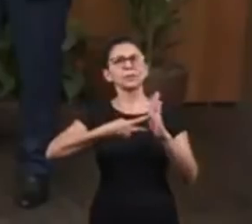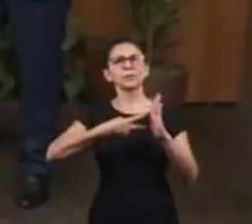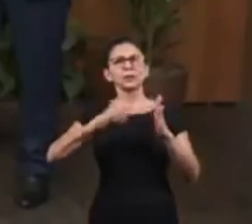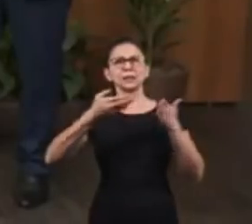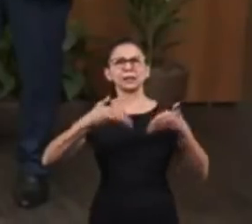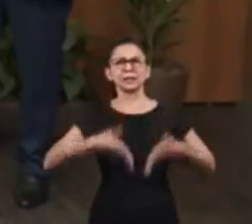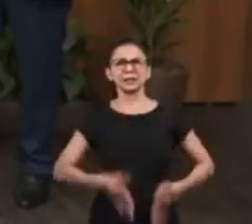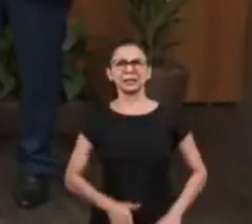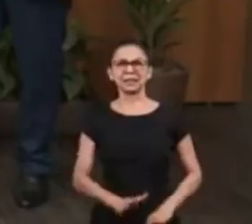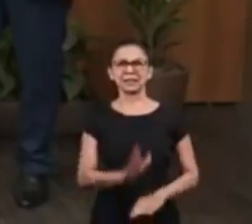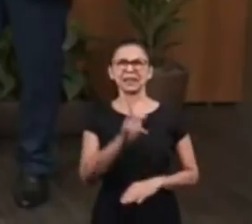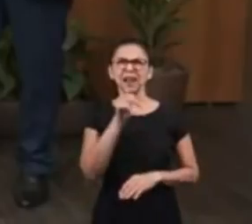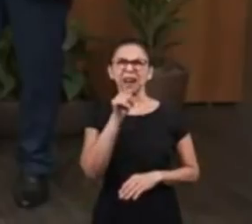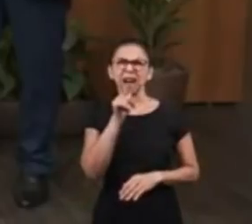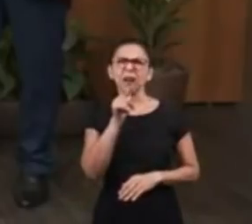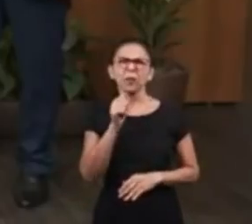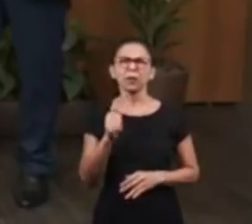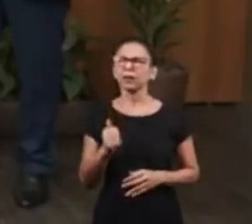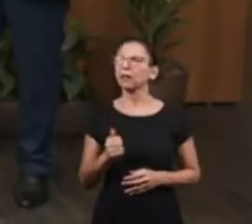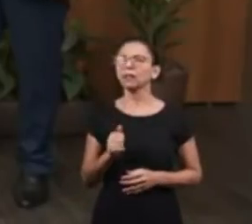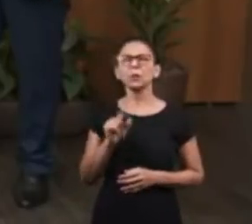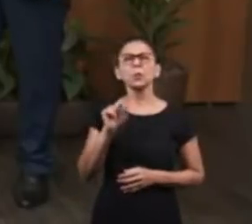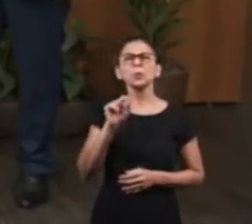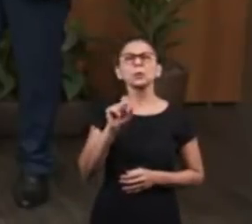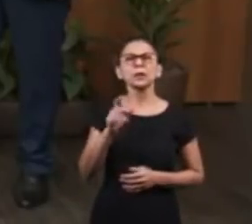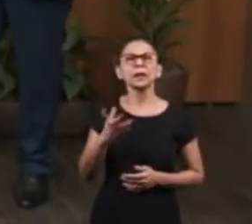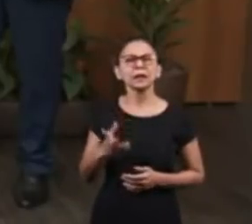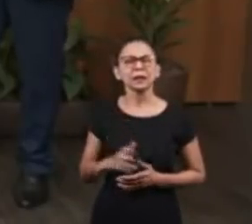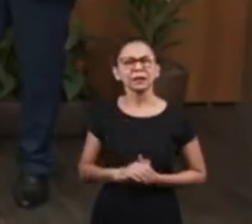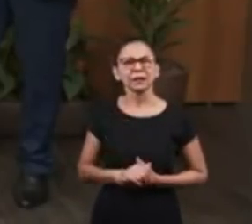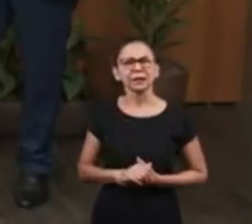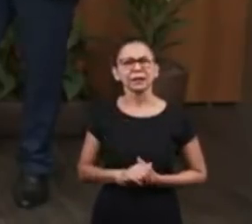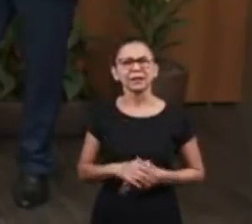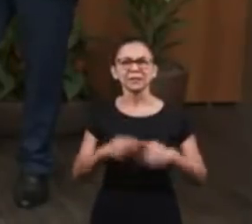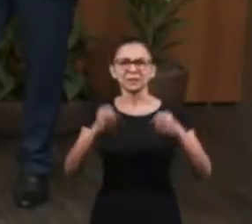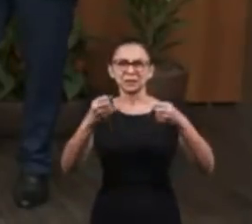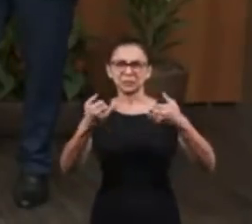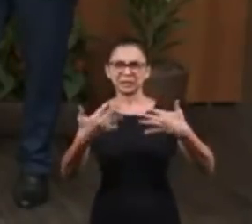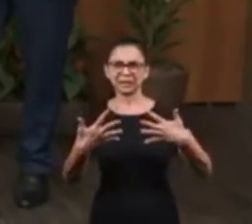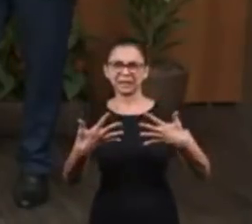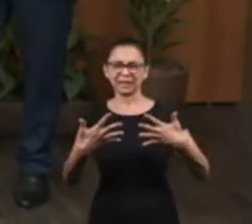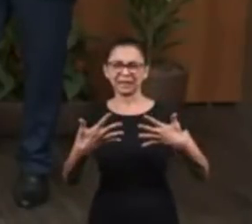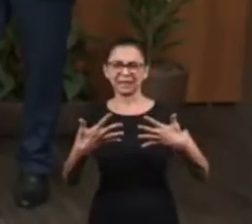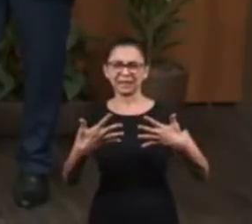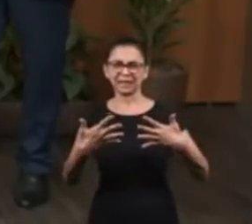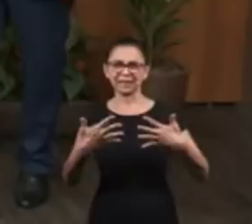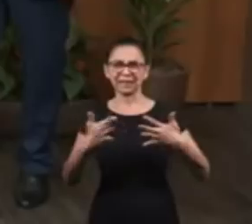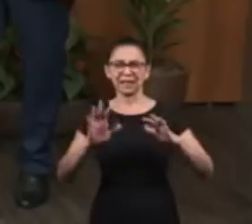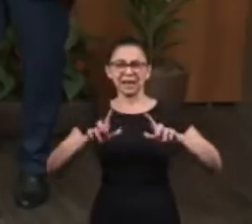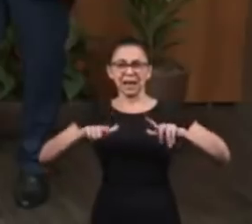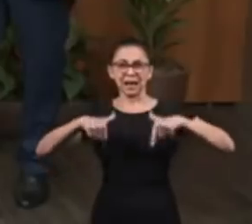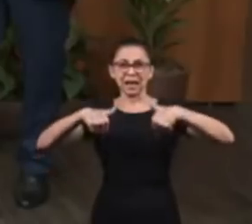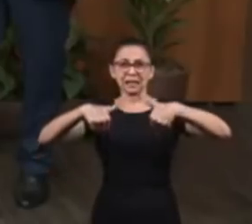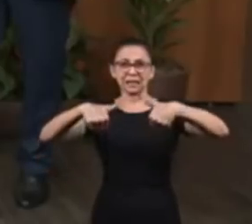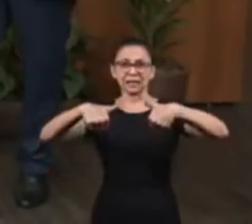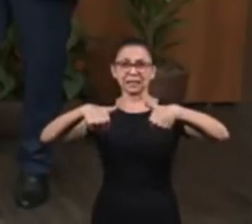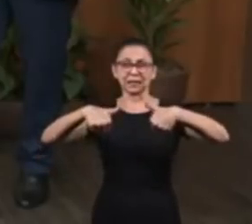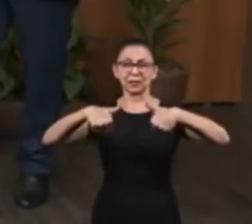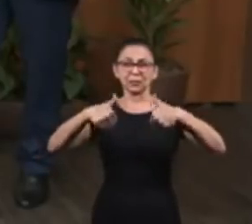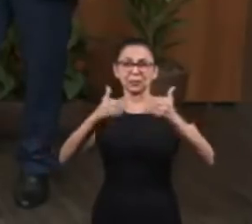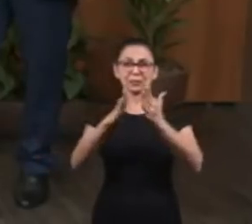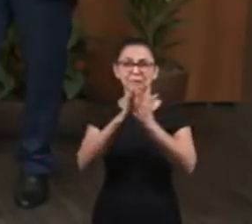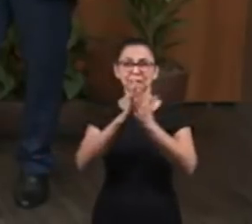But some may ask, what does it mean to be born of water? It represents the action